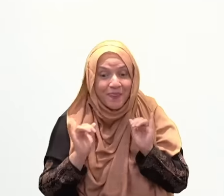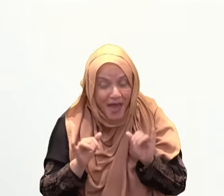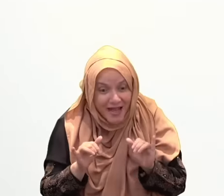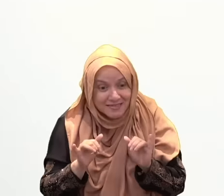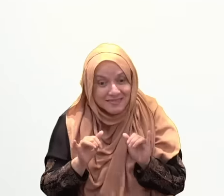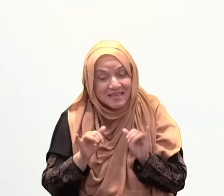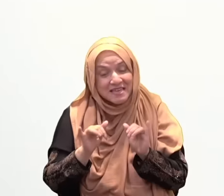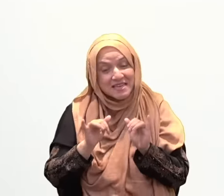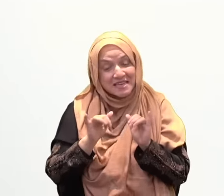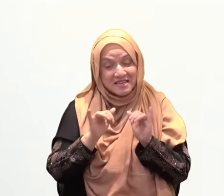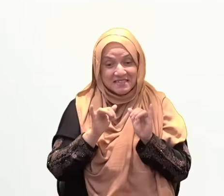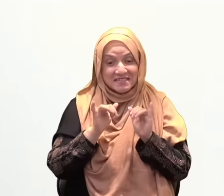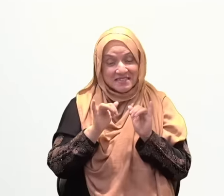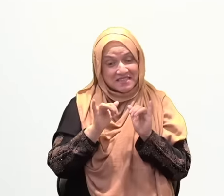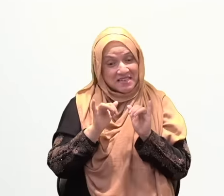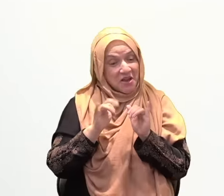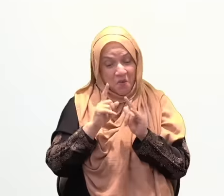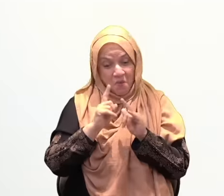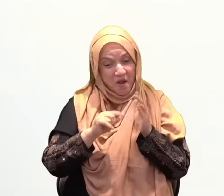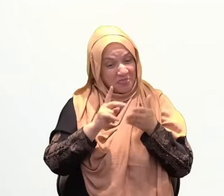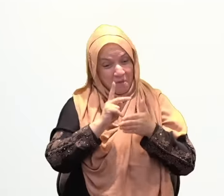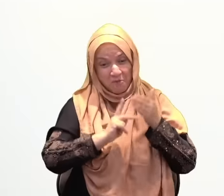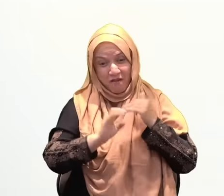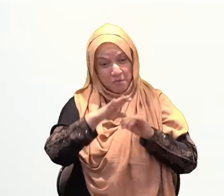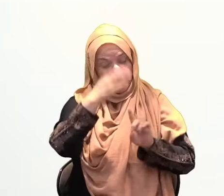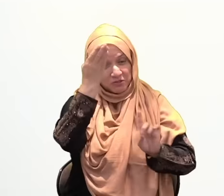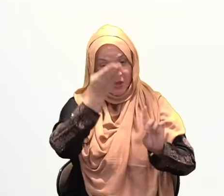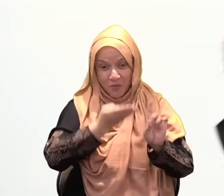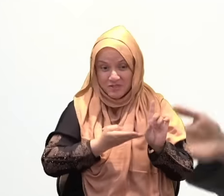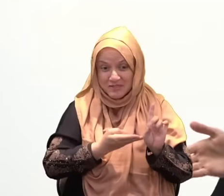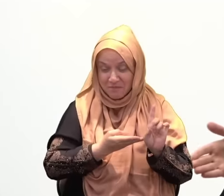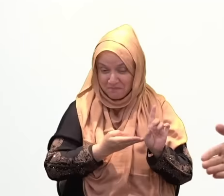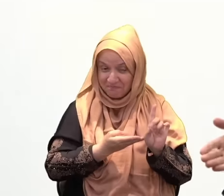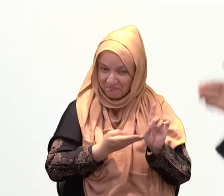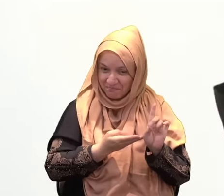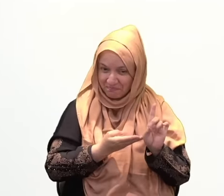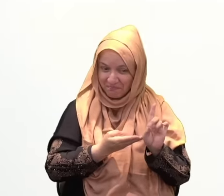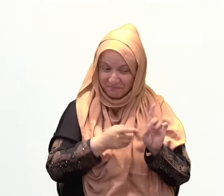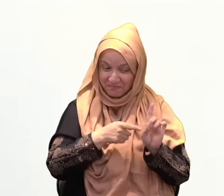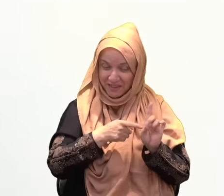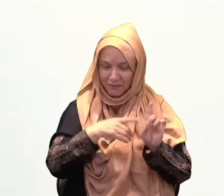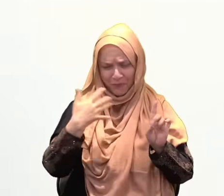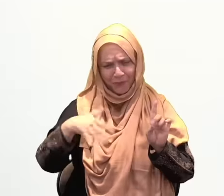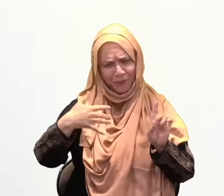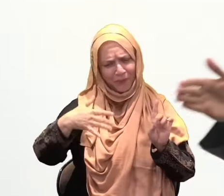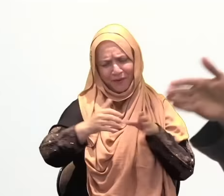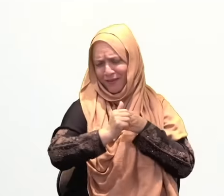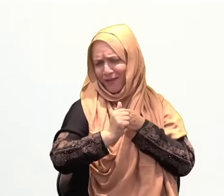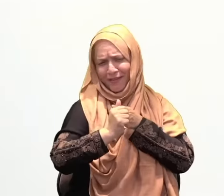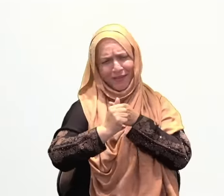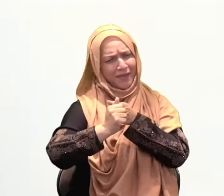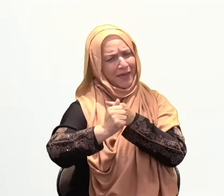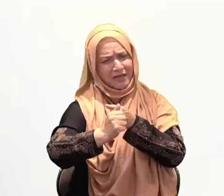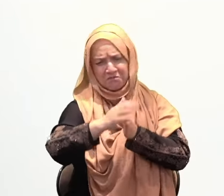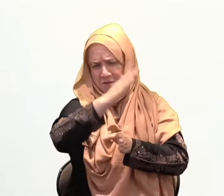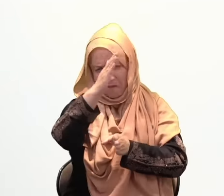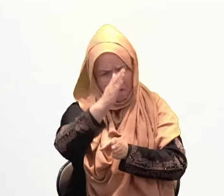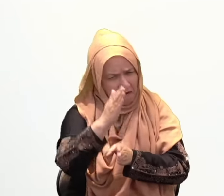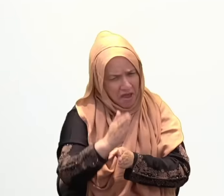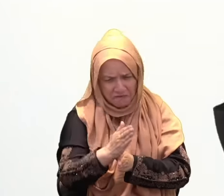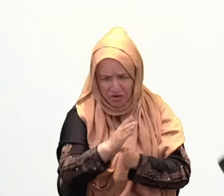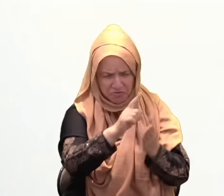That he never once pointed to a flaw in his food? He never once said, it's too salty, I don't like it, I didn't enjoy this?